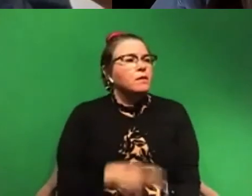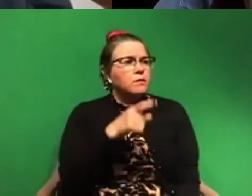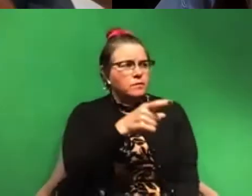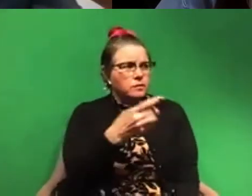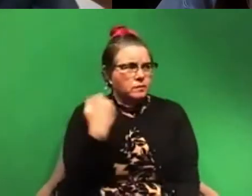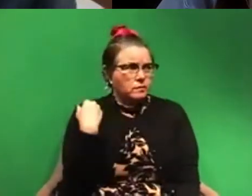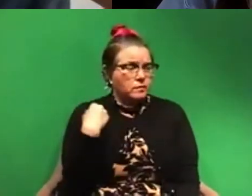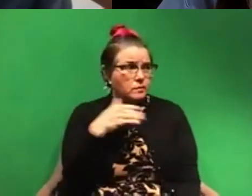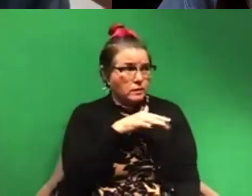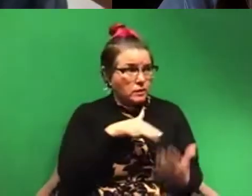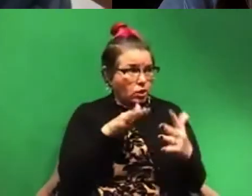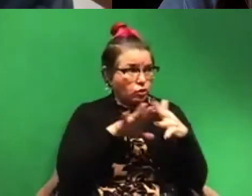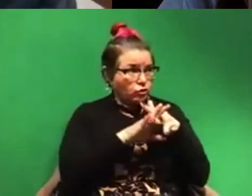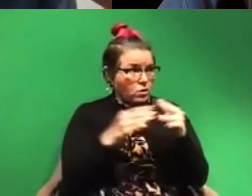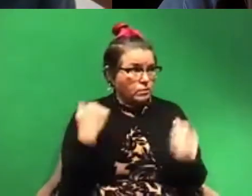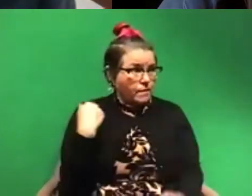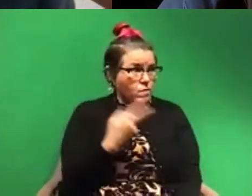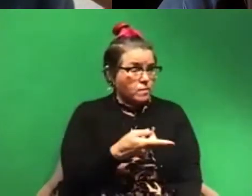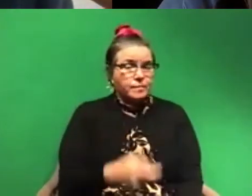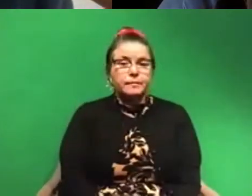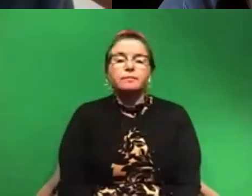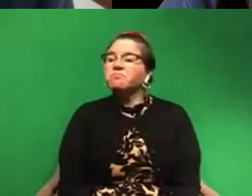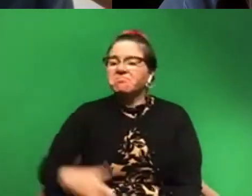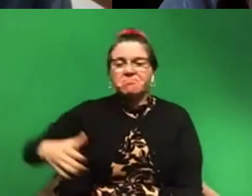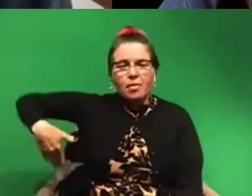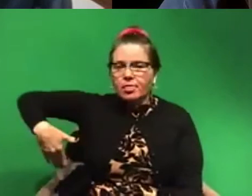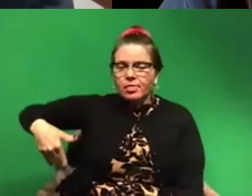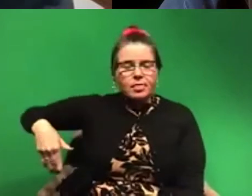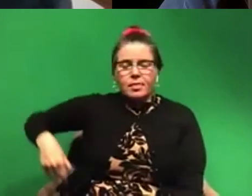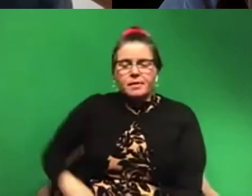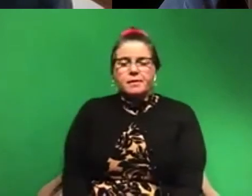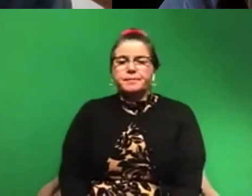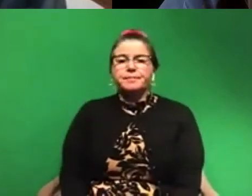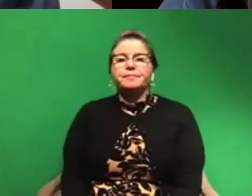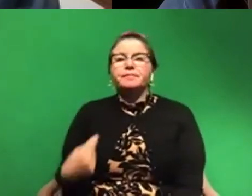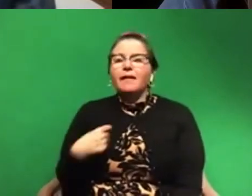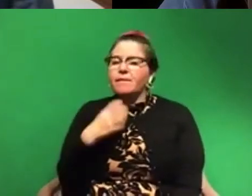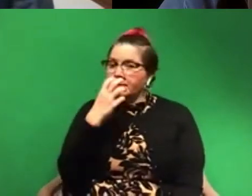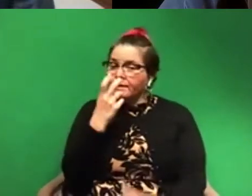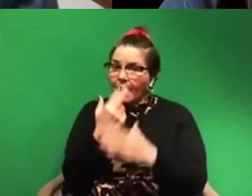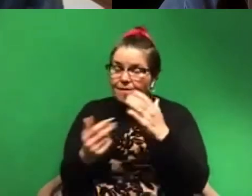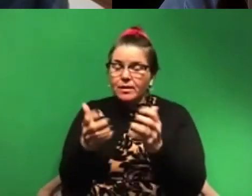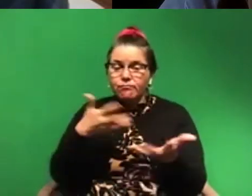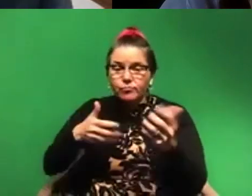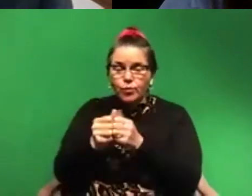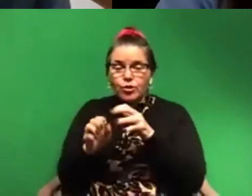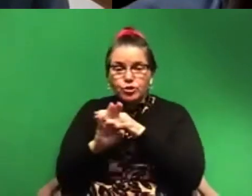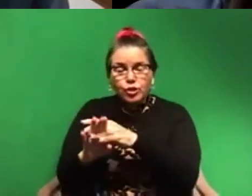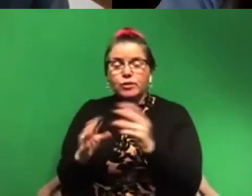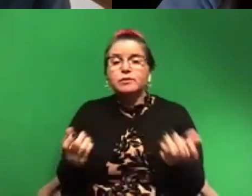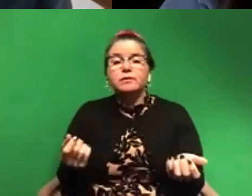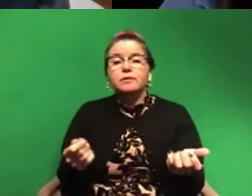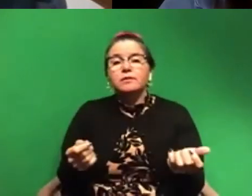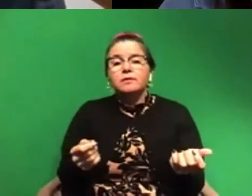sharks in your life? I haven't, um, I've, I've been diving around sharks. I've had really cool, um,